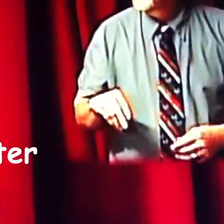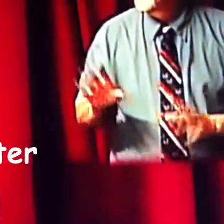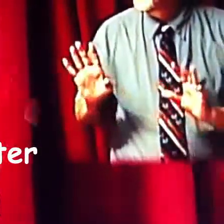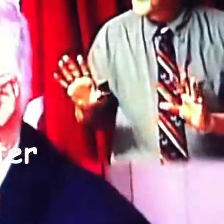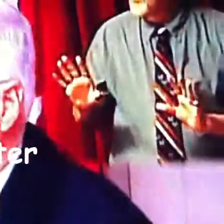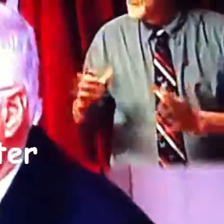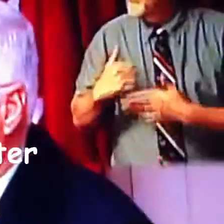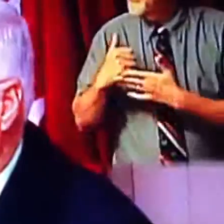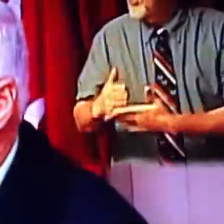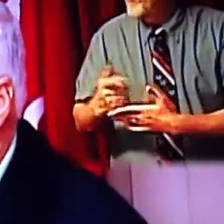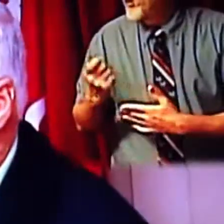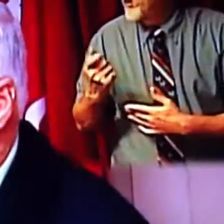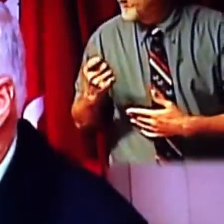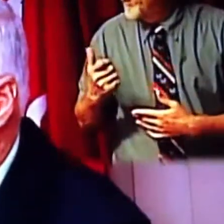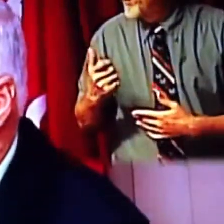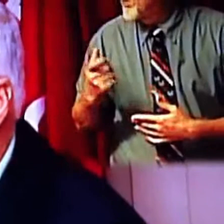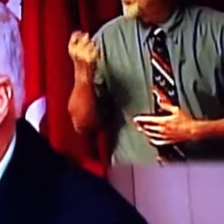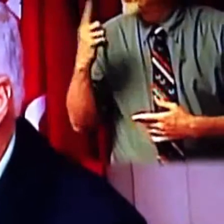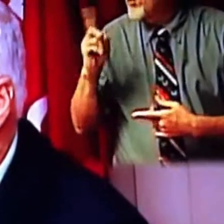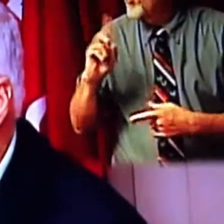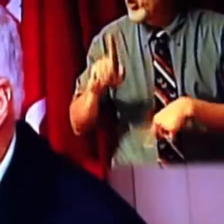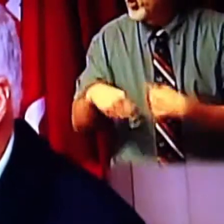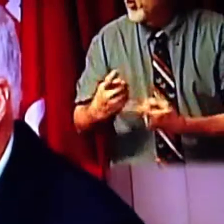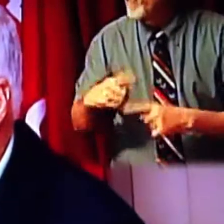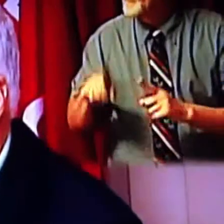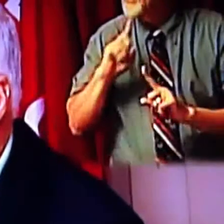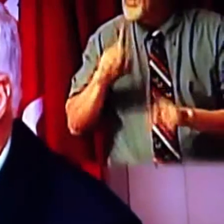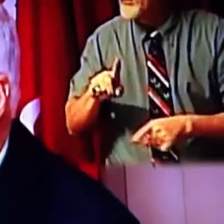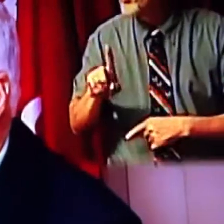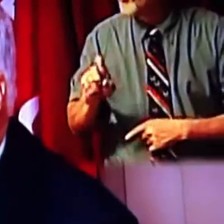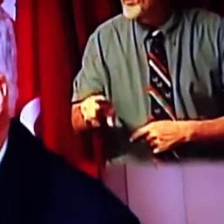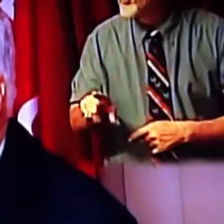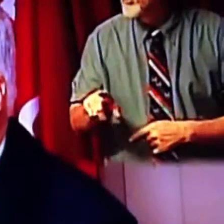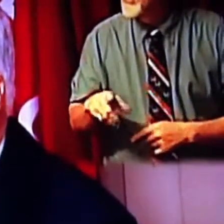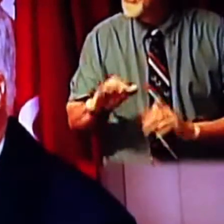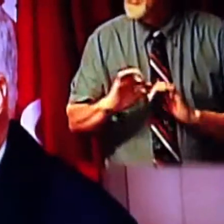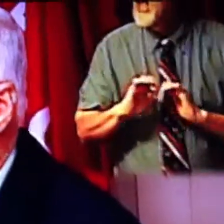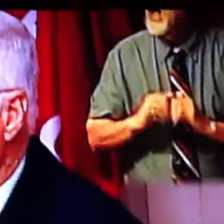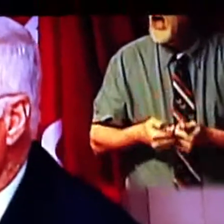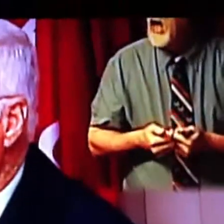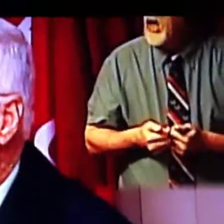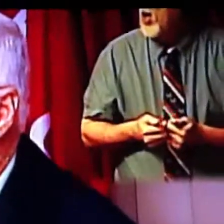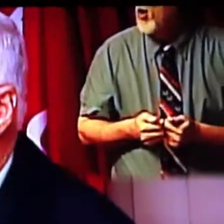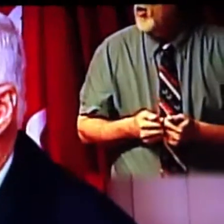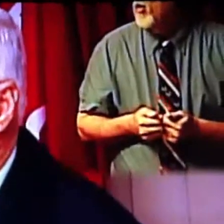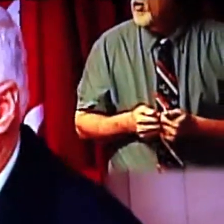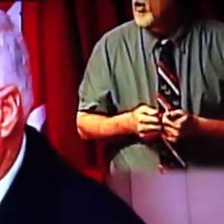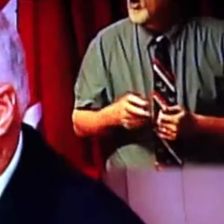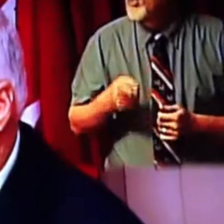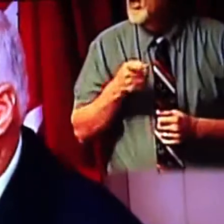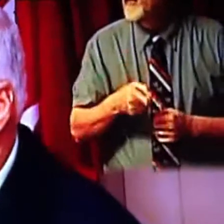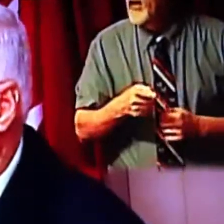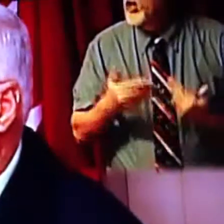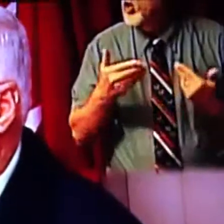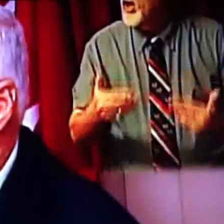let me help you here a little bit. I don't understand exactly where you're going with it, but to answer you one question. The way that they were able to